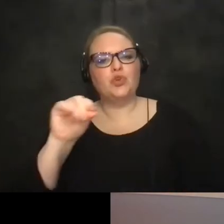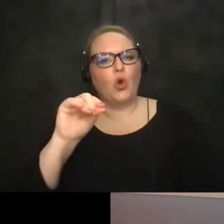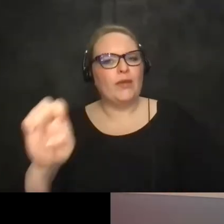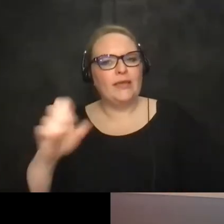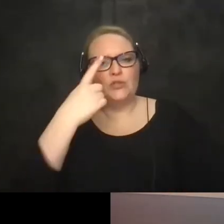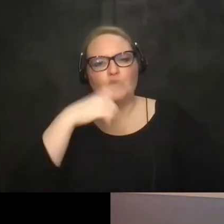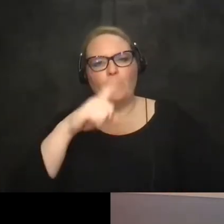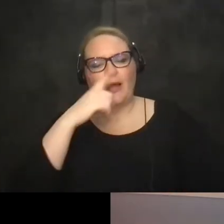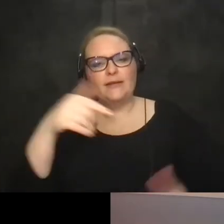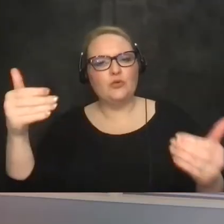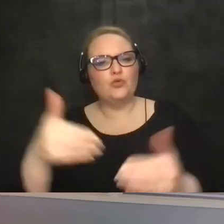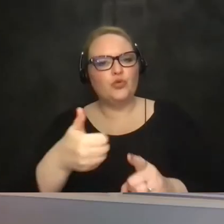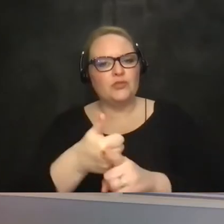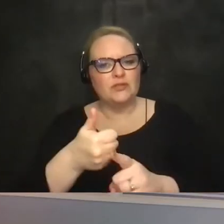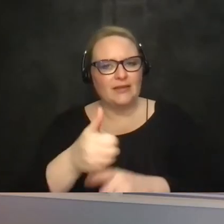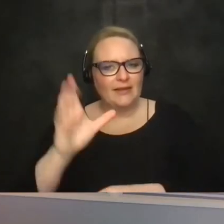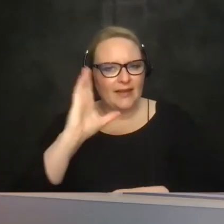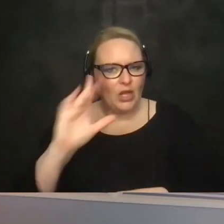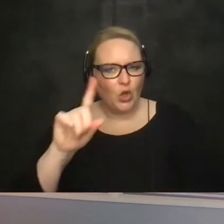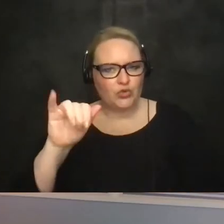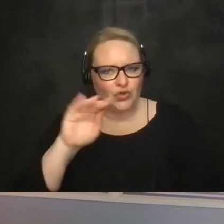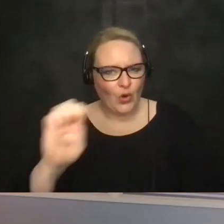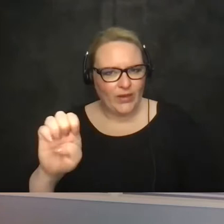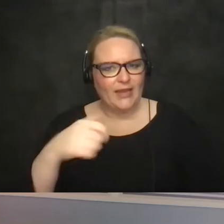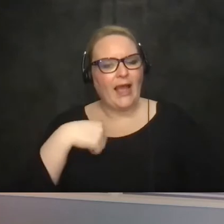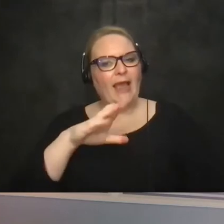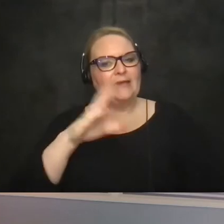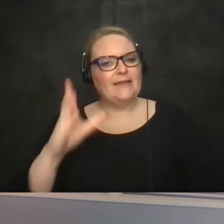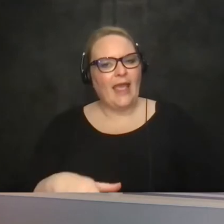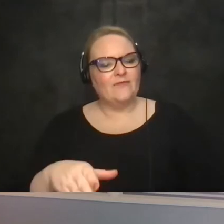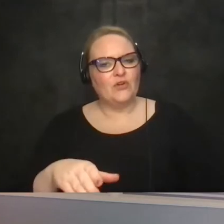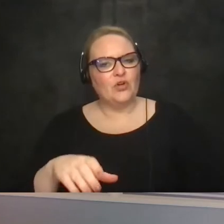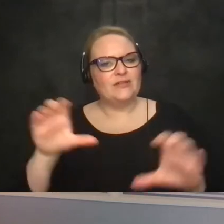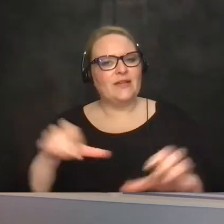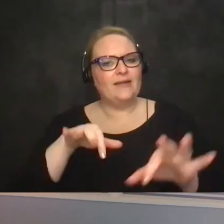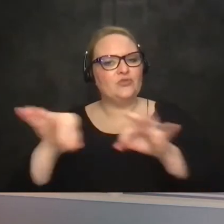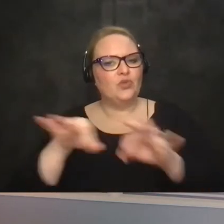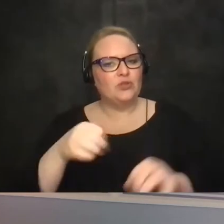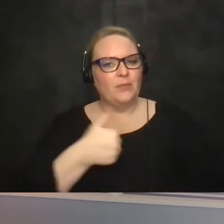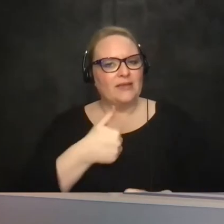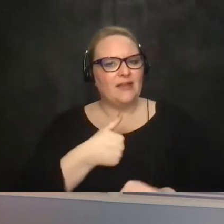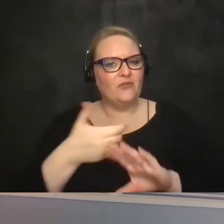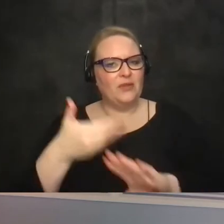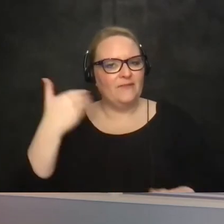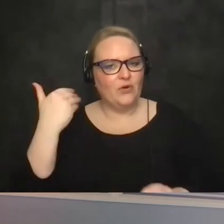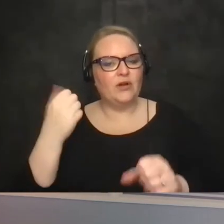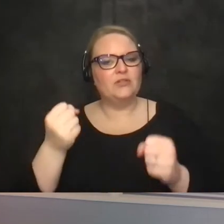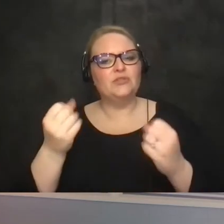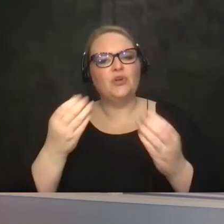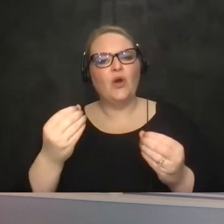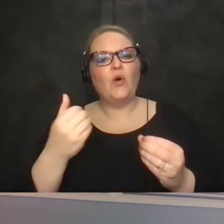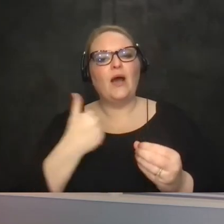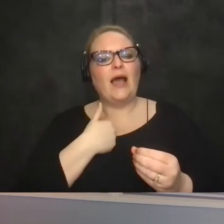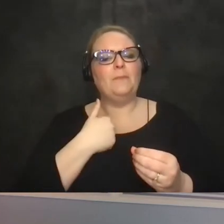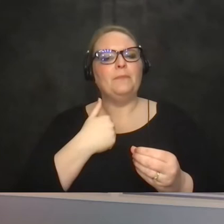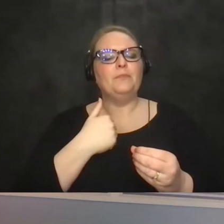hello my name is zoe schvon i've never actually done a uh description of myself before like this um i am a